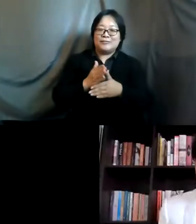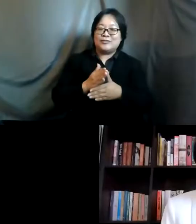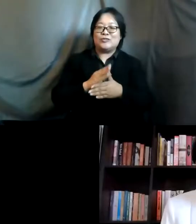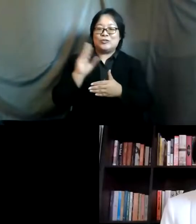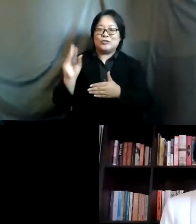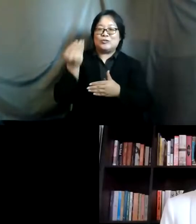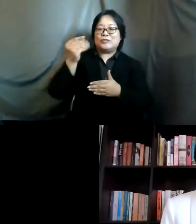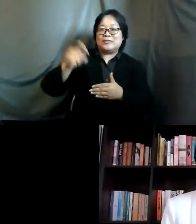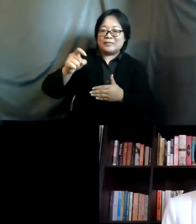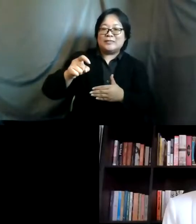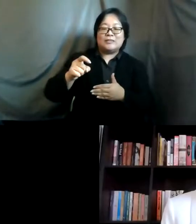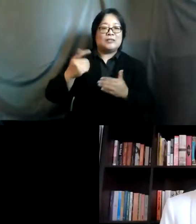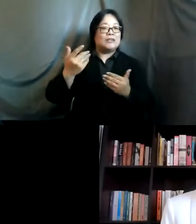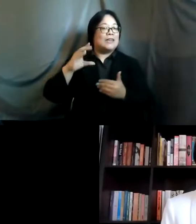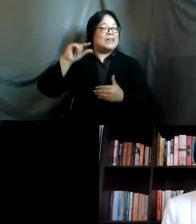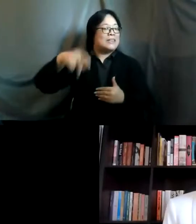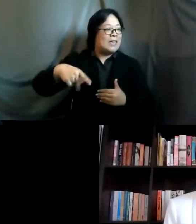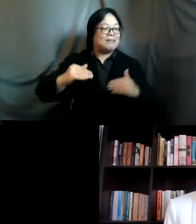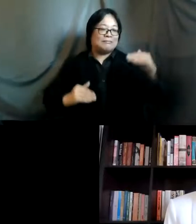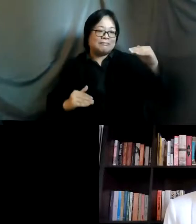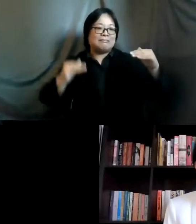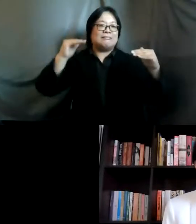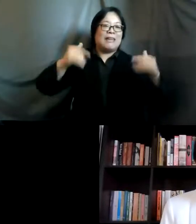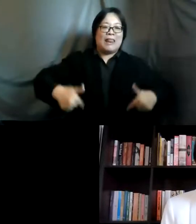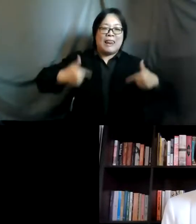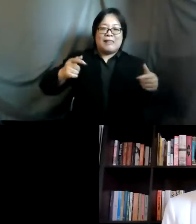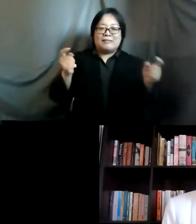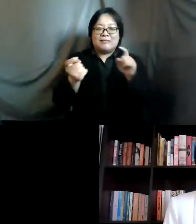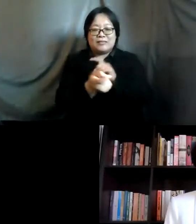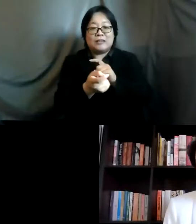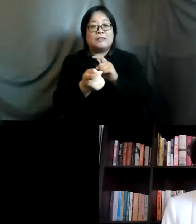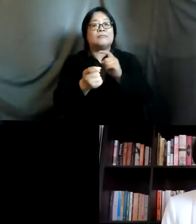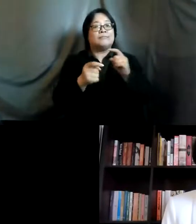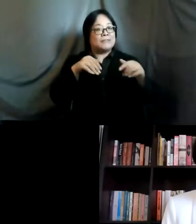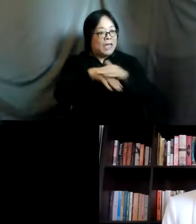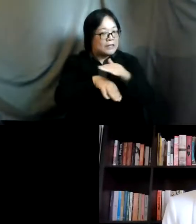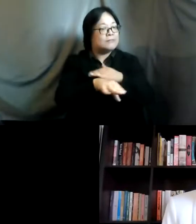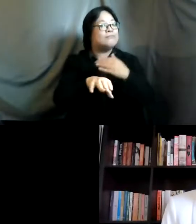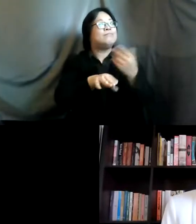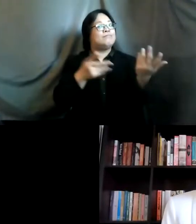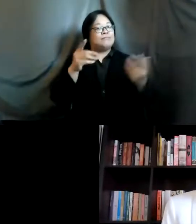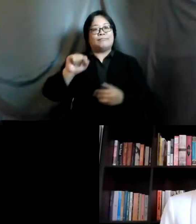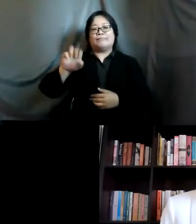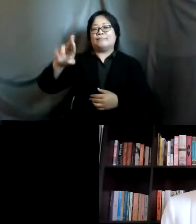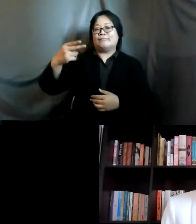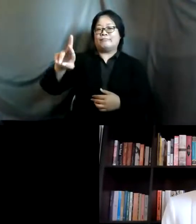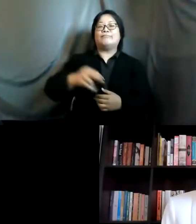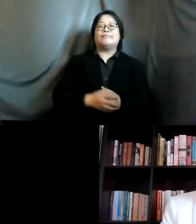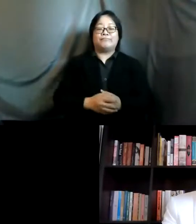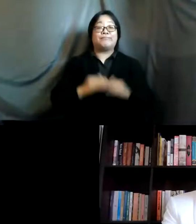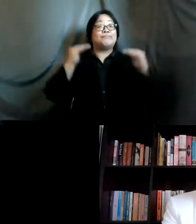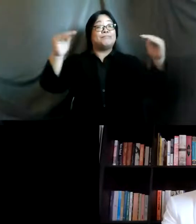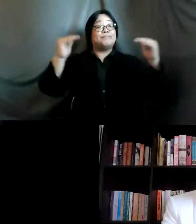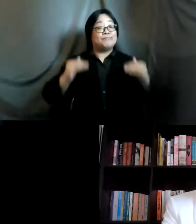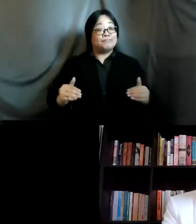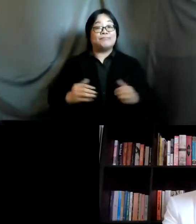the critical gaps and life-changing impacts of having timely access to sr hr from there ladies and gentlemen